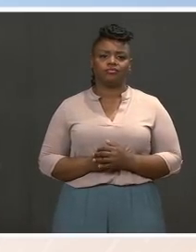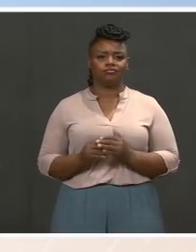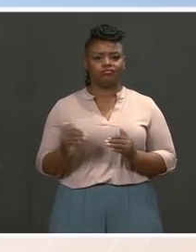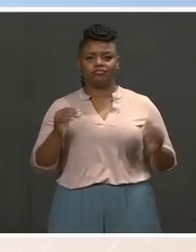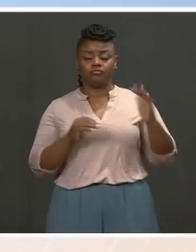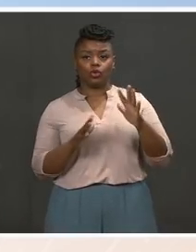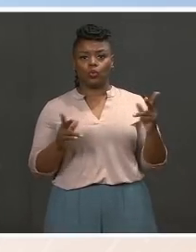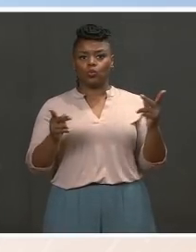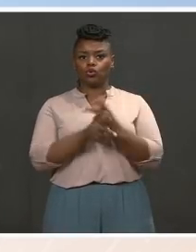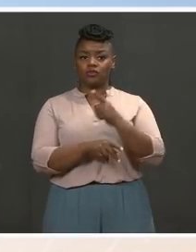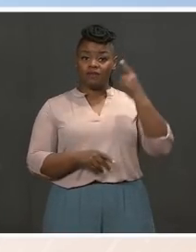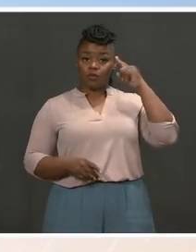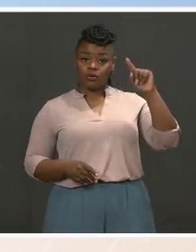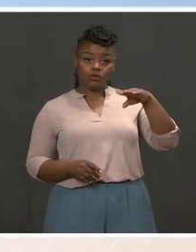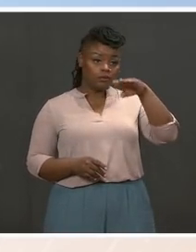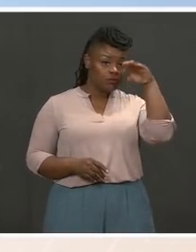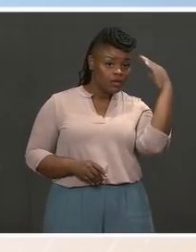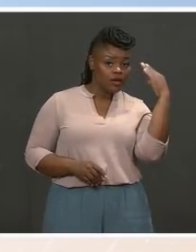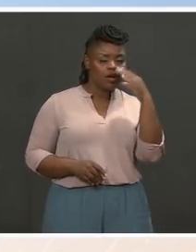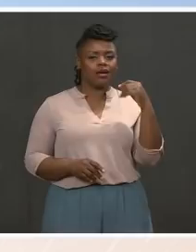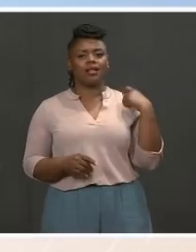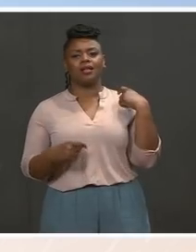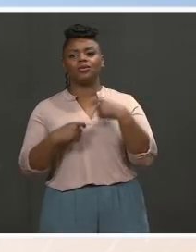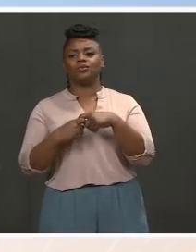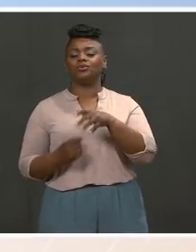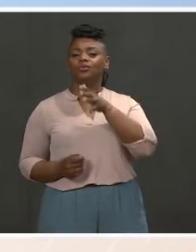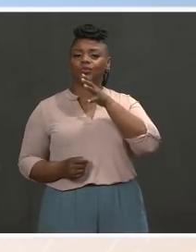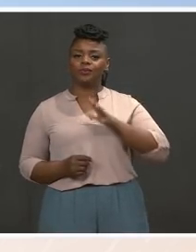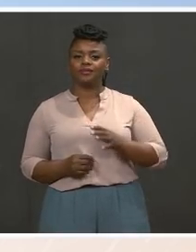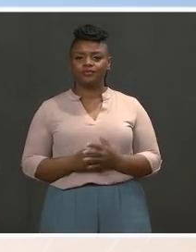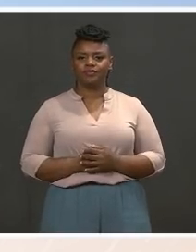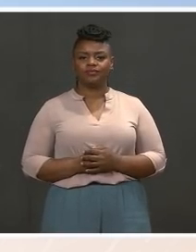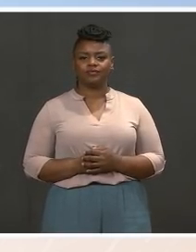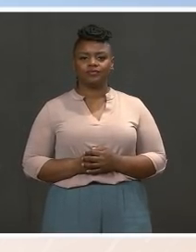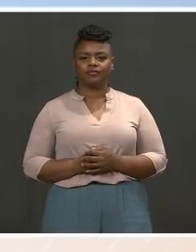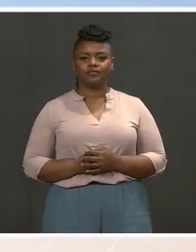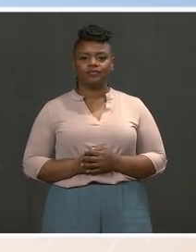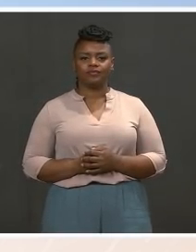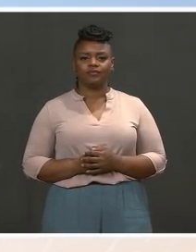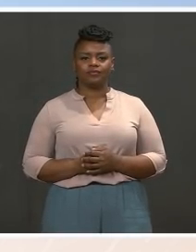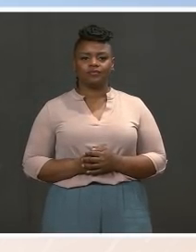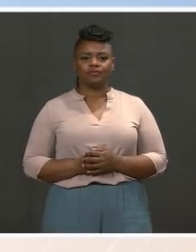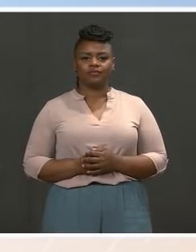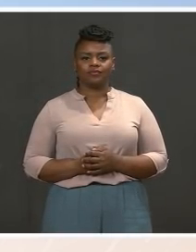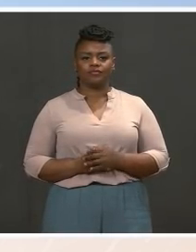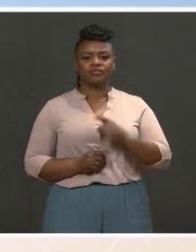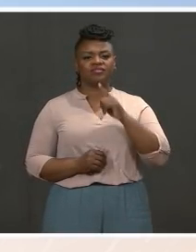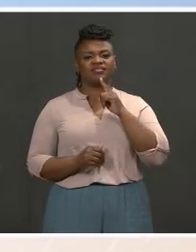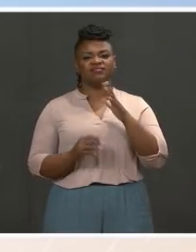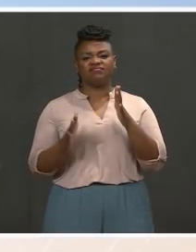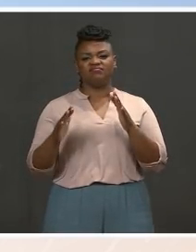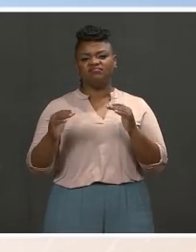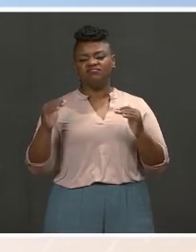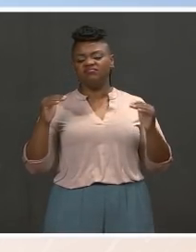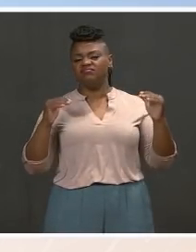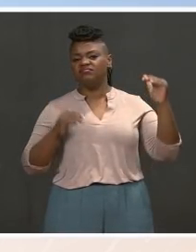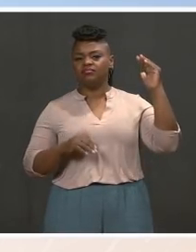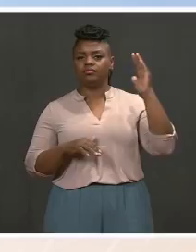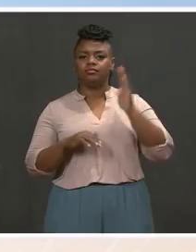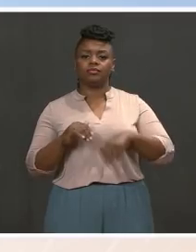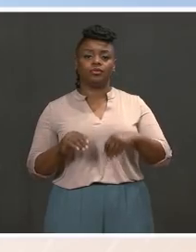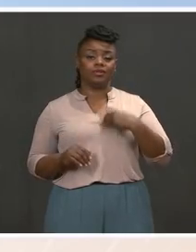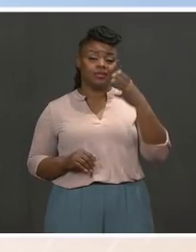Hispanic women who earn 63 cents and 55 cents for every dollar that a white man earns. What does this mean?